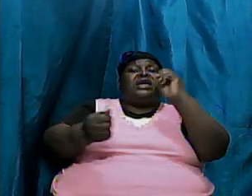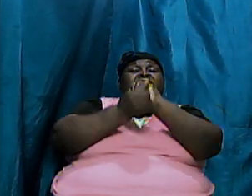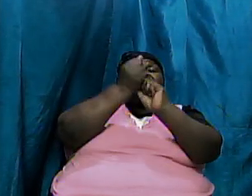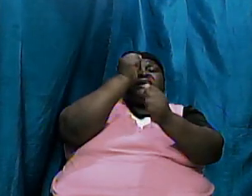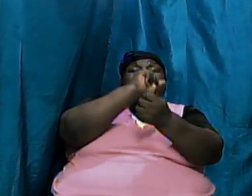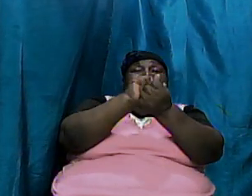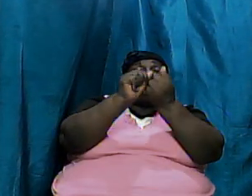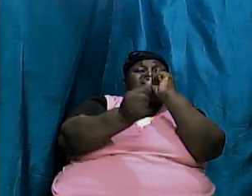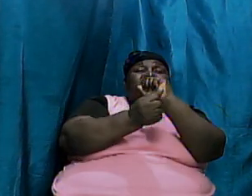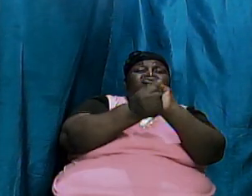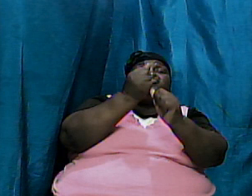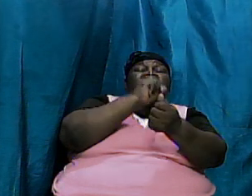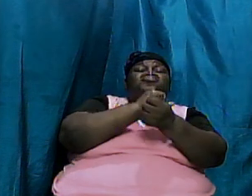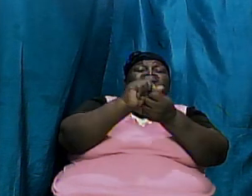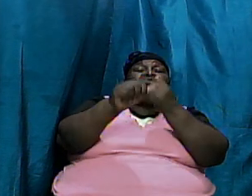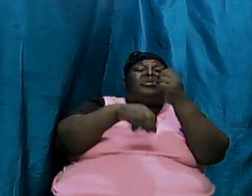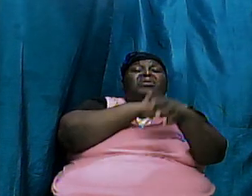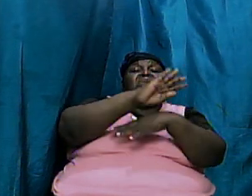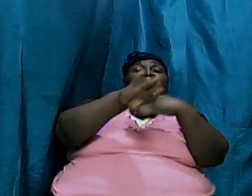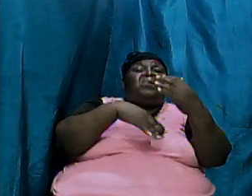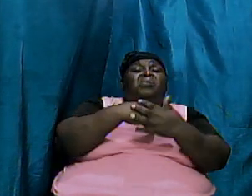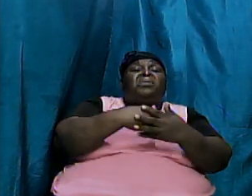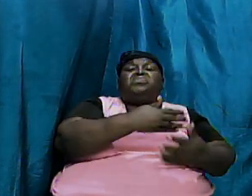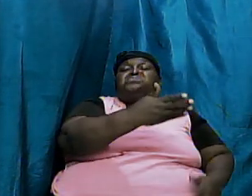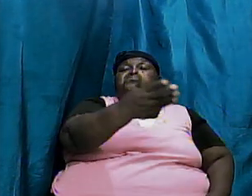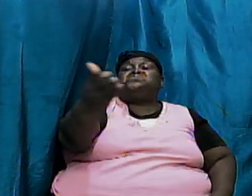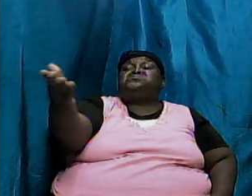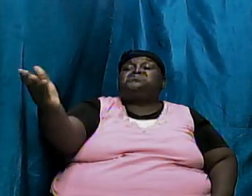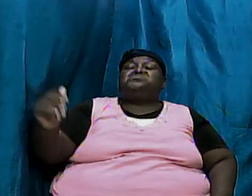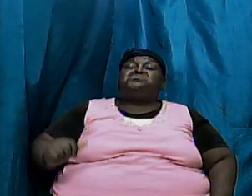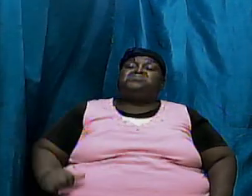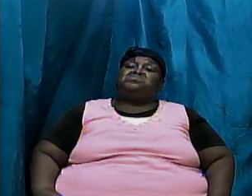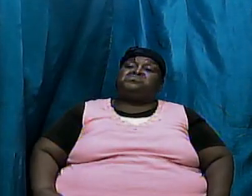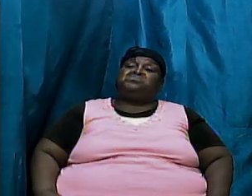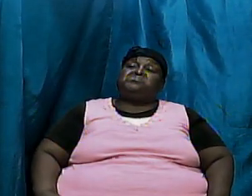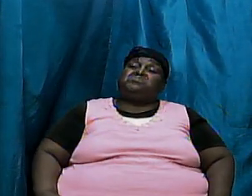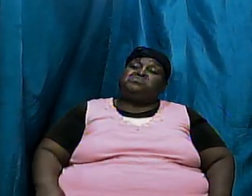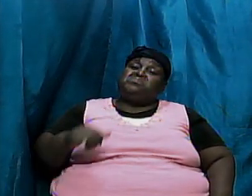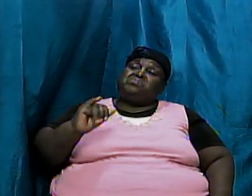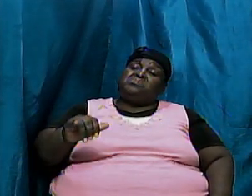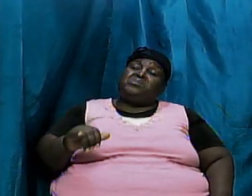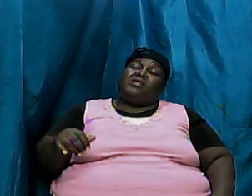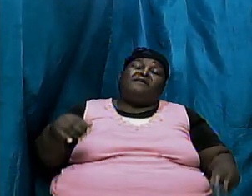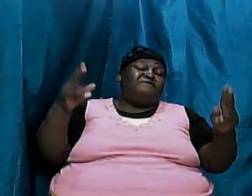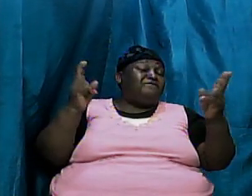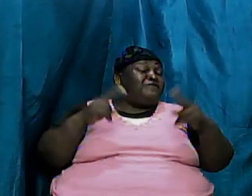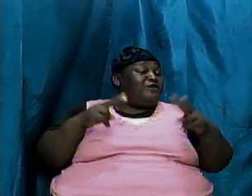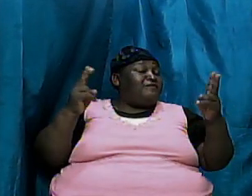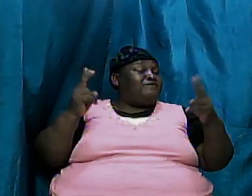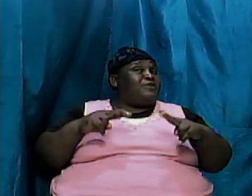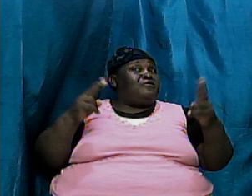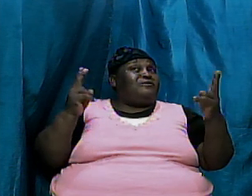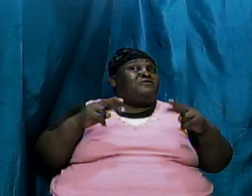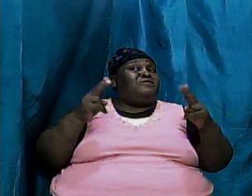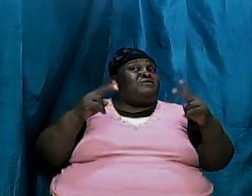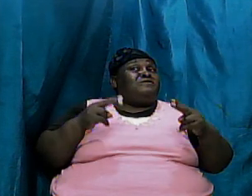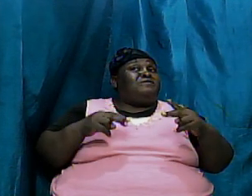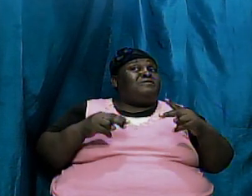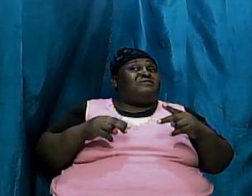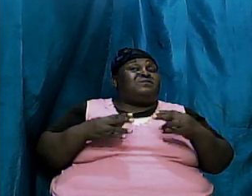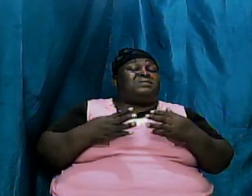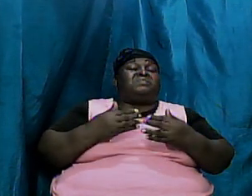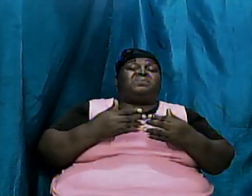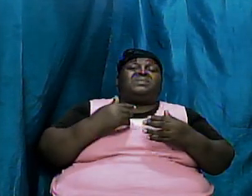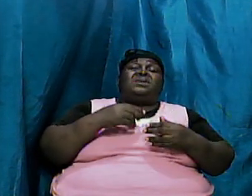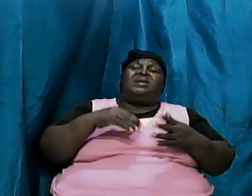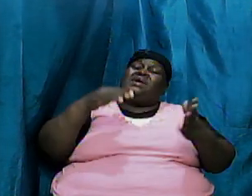them all now that is very significant because again we are